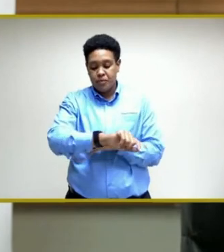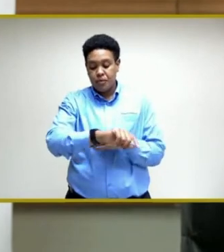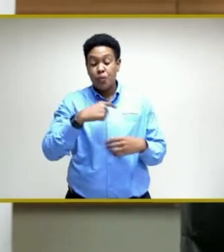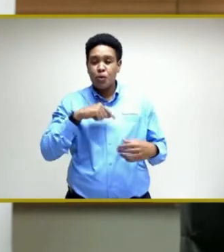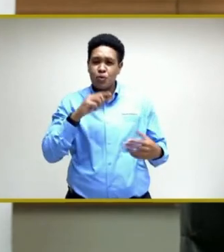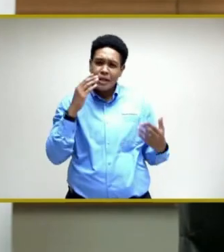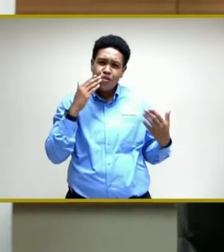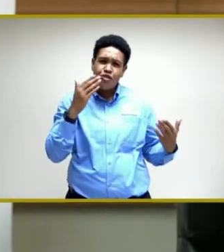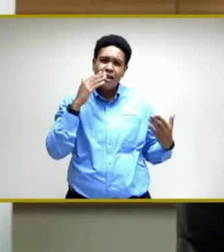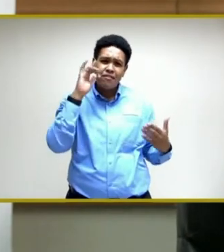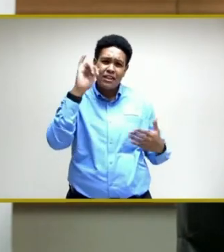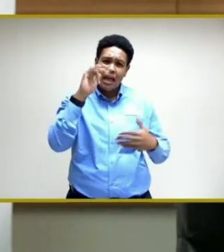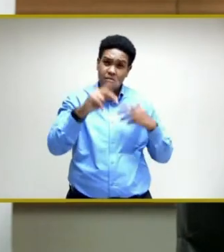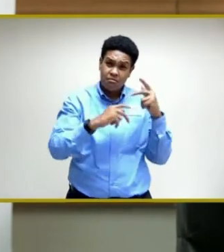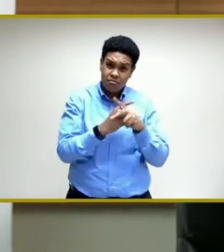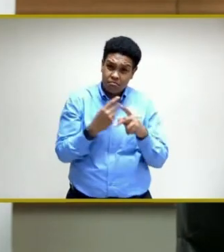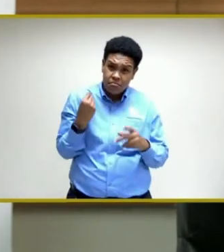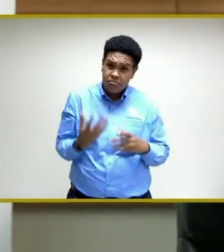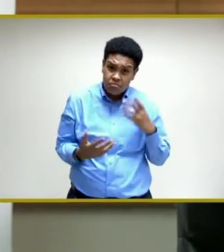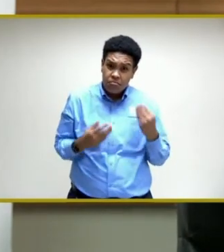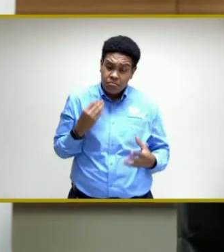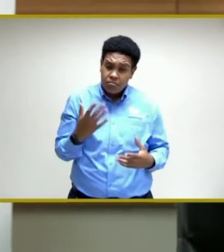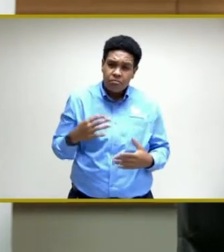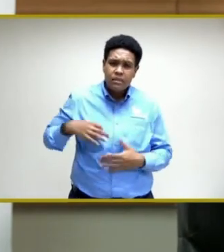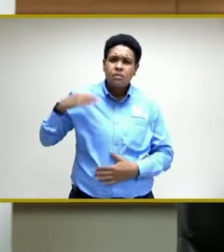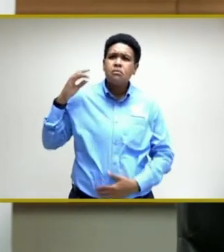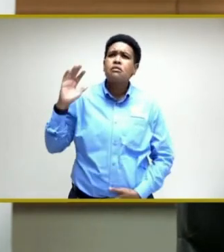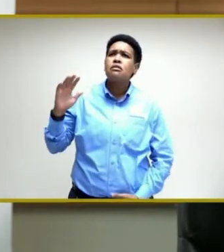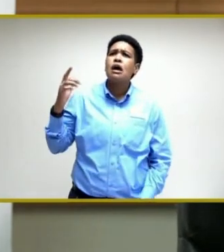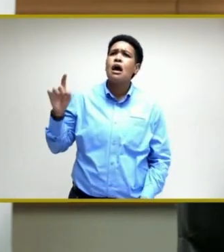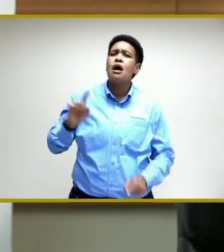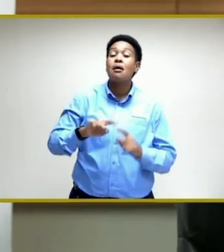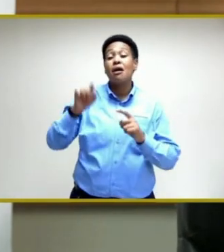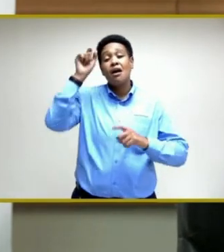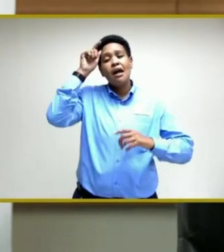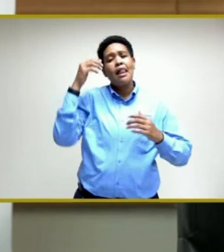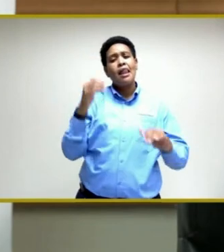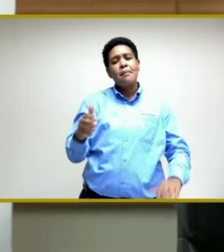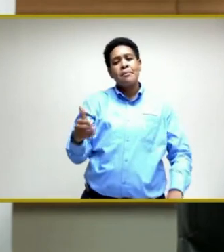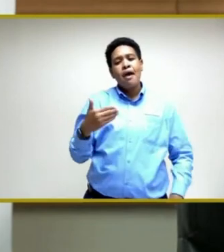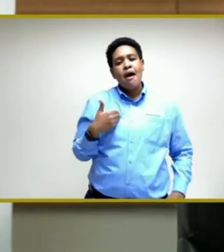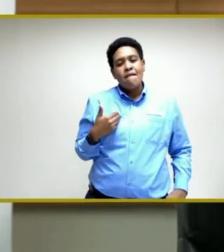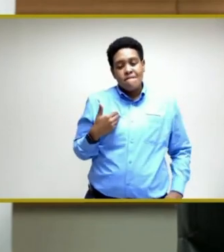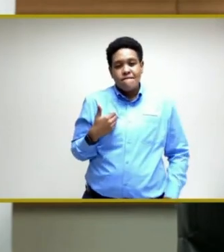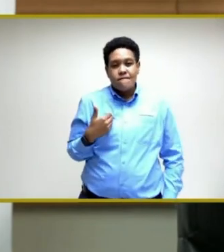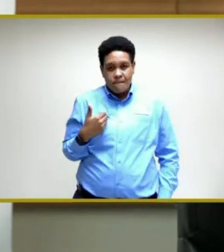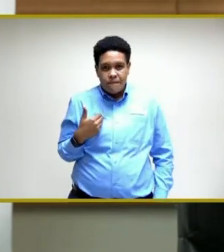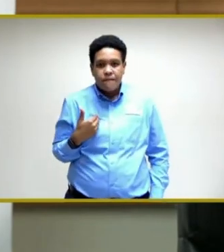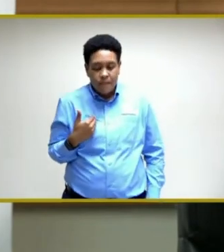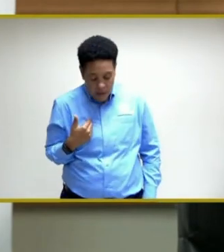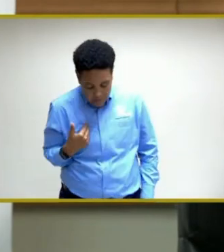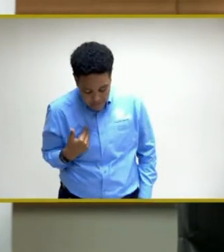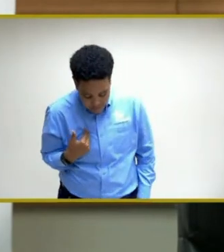generosity of spirit, but it comes with limitations, because